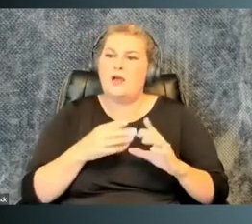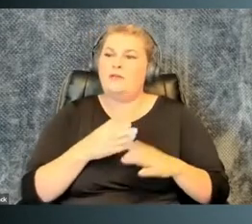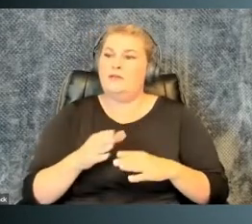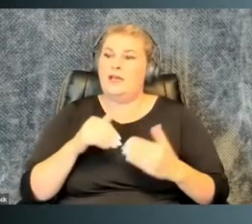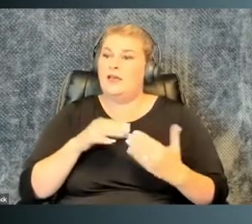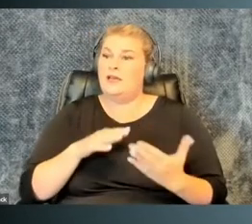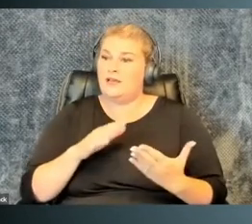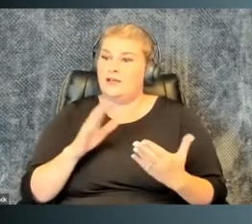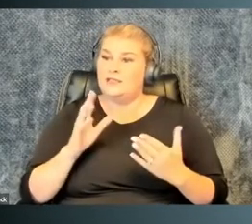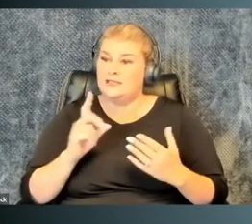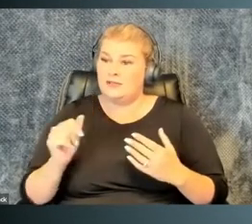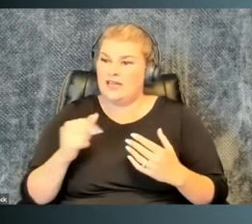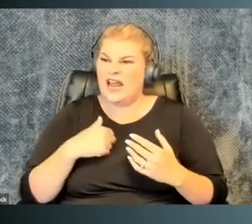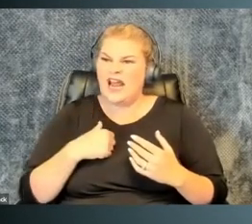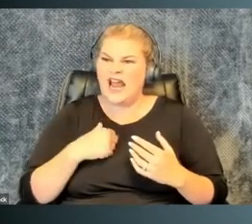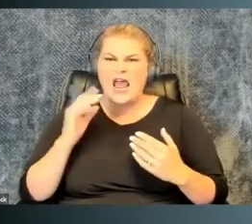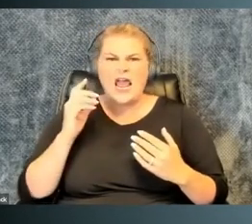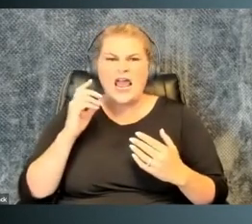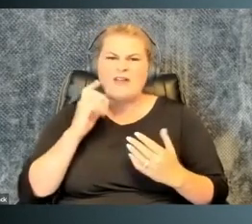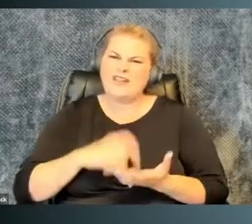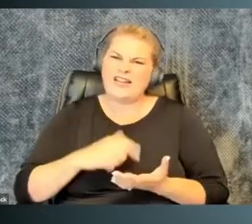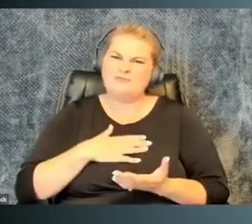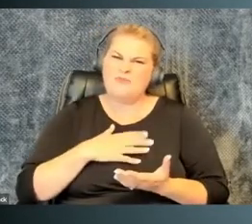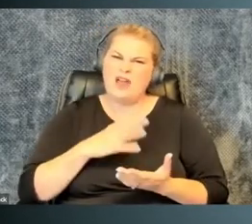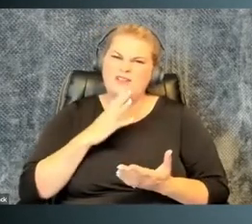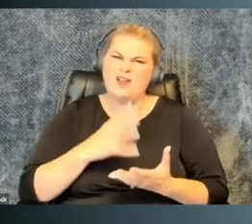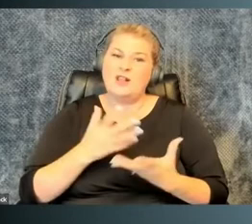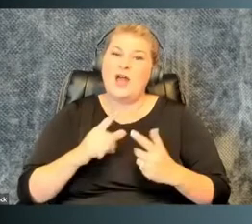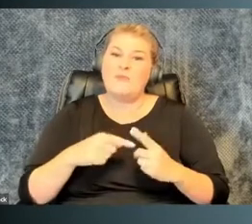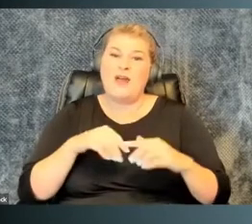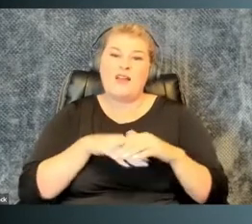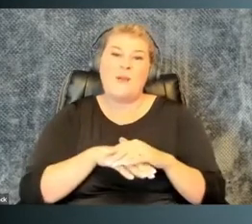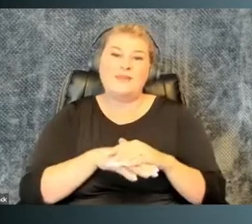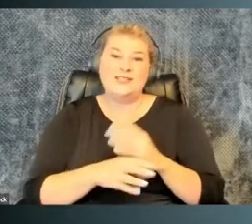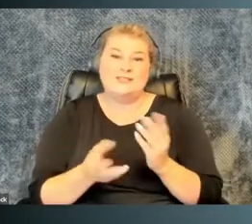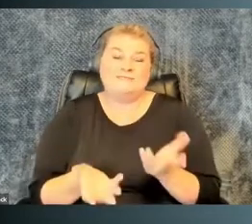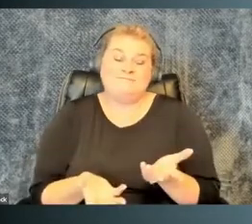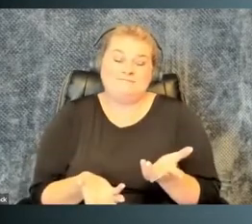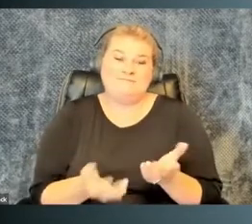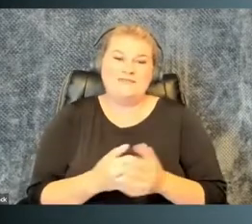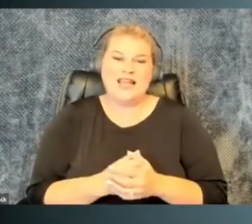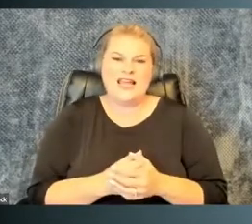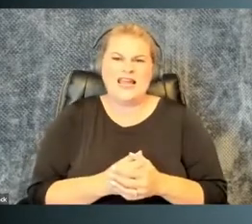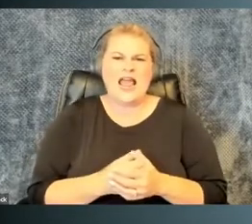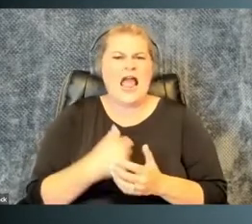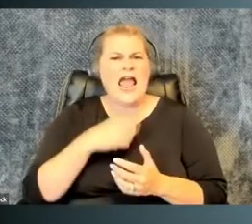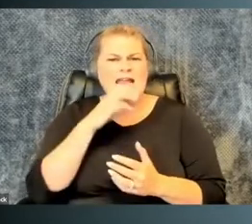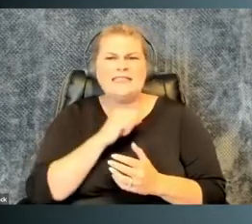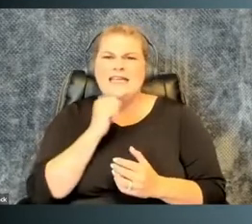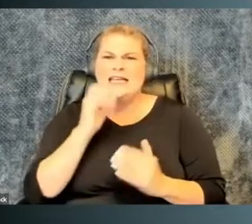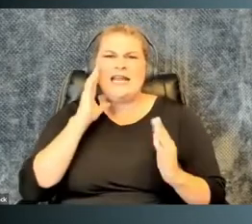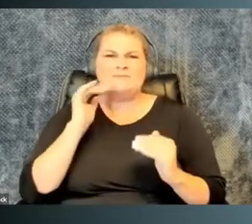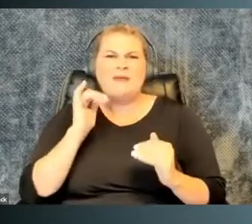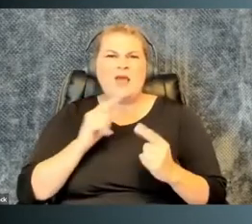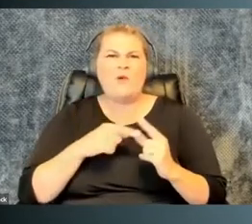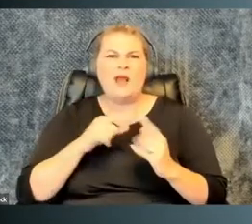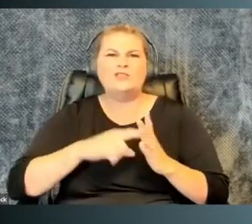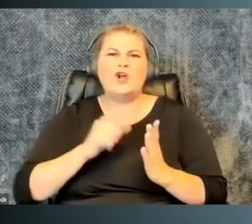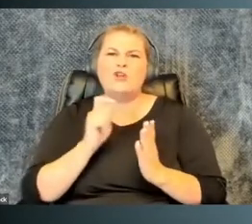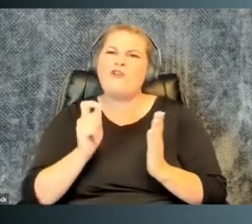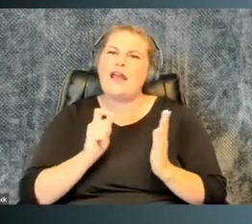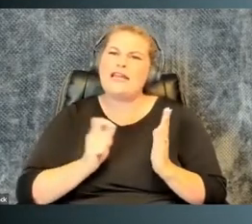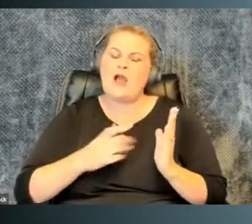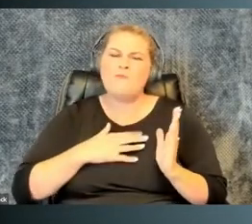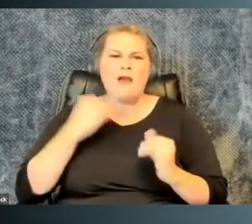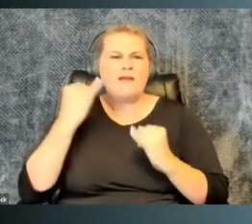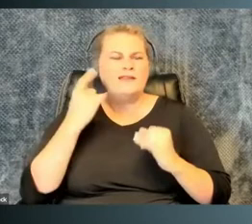the business of disability. And I recognize that my talk is going to be a lot about accommodations in ways that I maybe